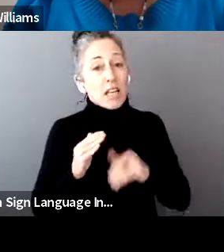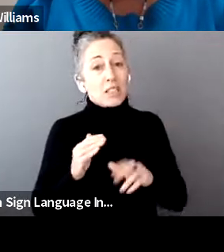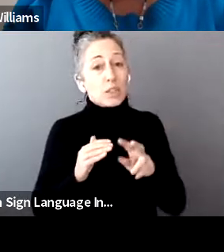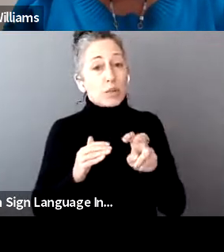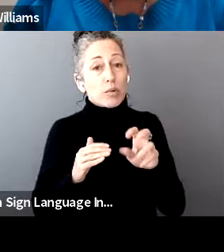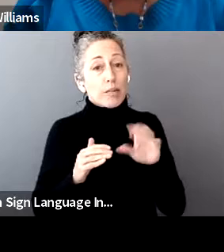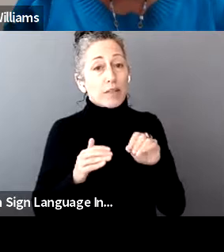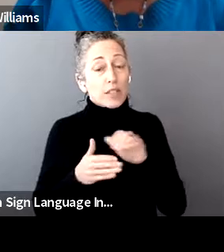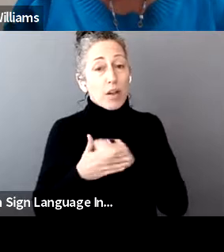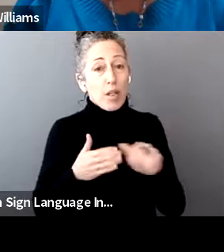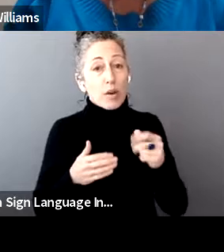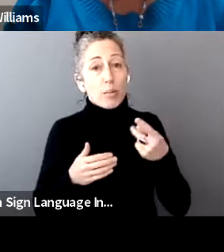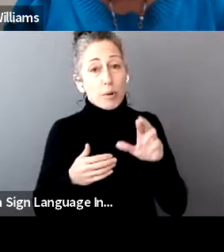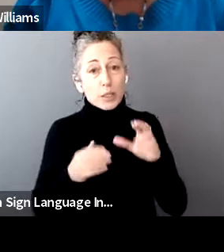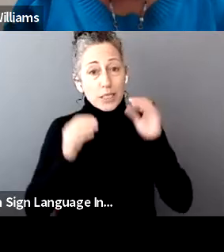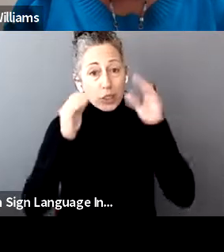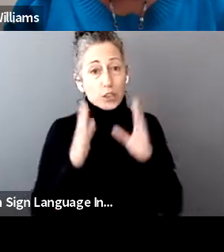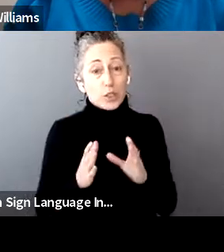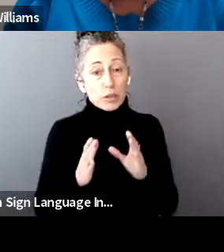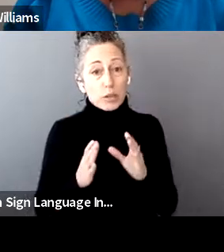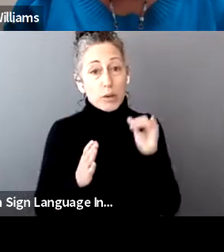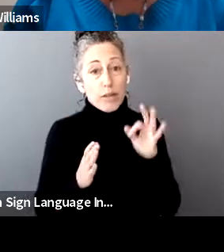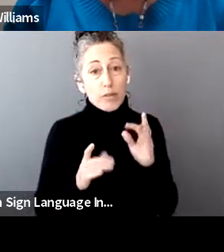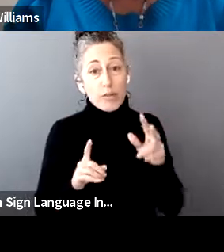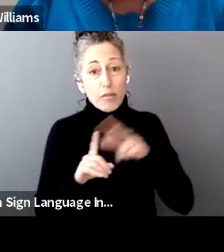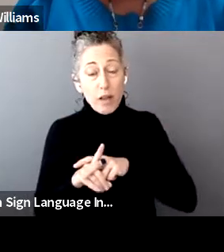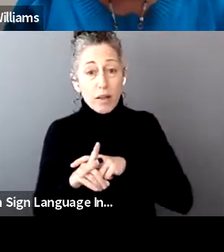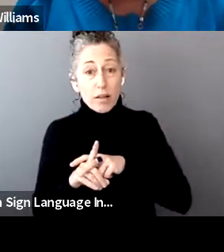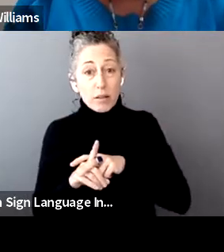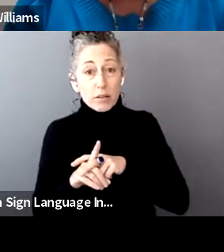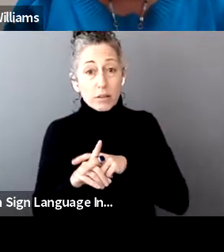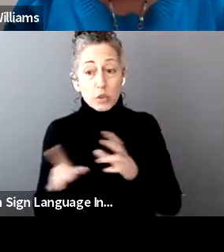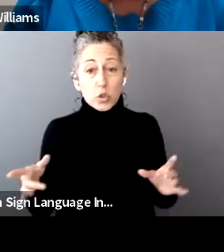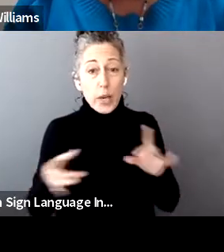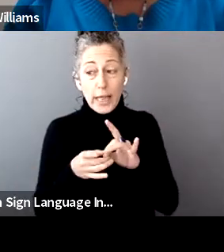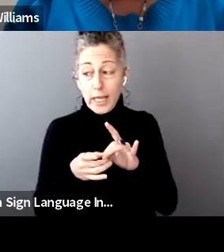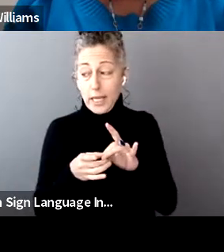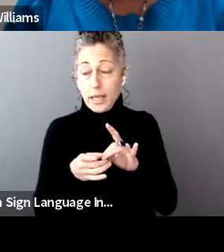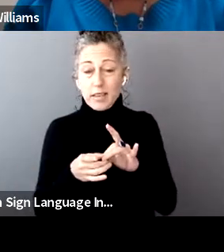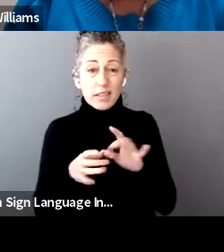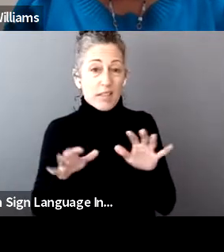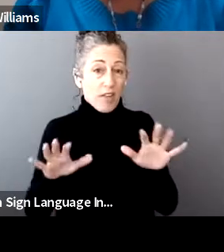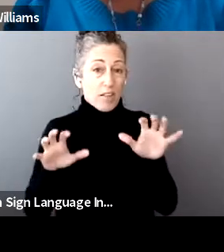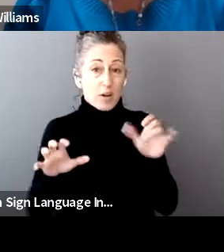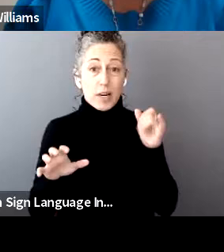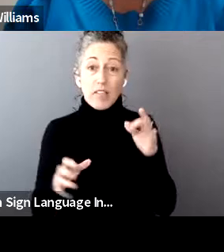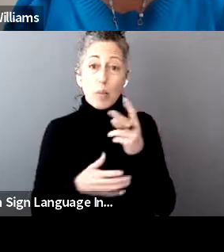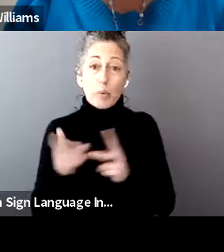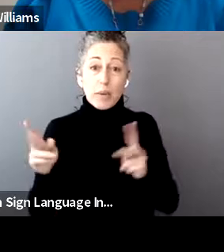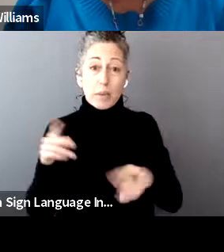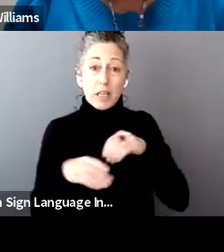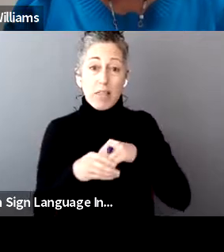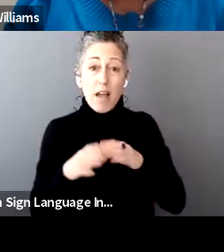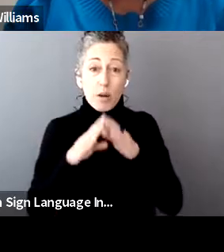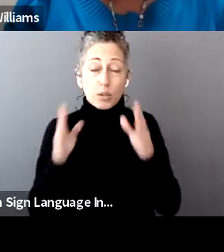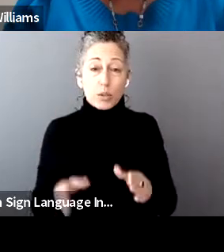per teacher. If you found Mary Fallon jointly, it's $500 if both of you guys are teachers. So